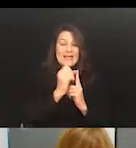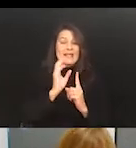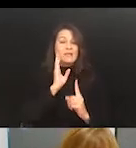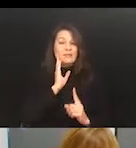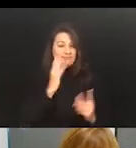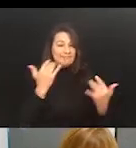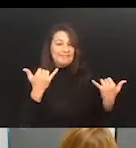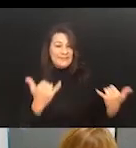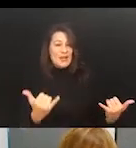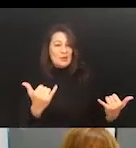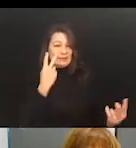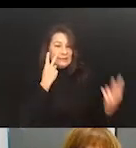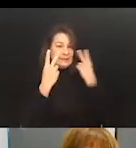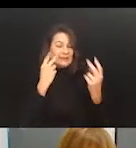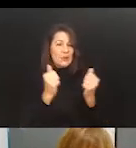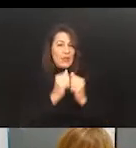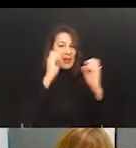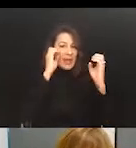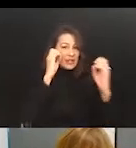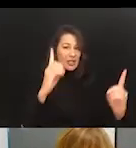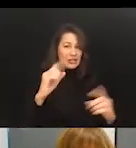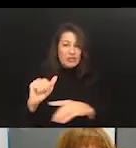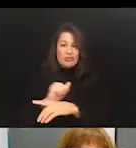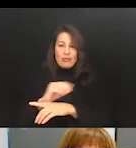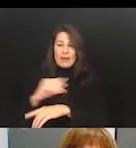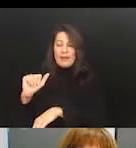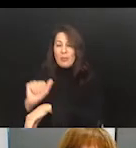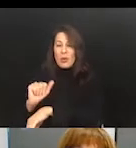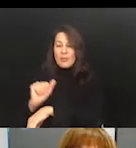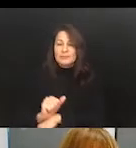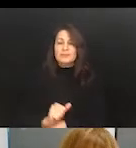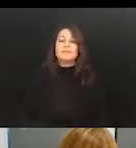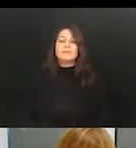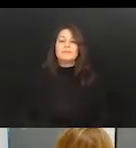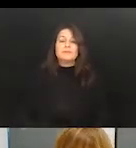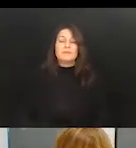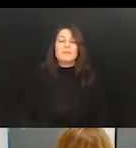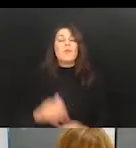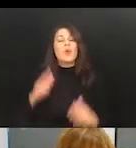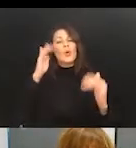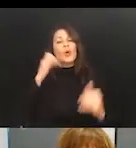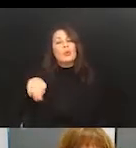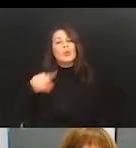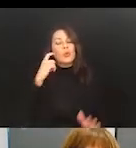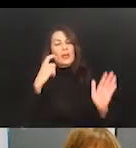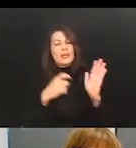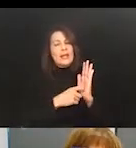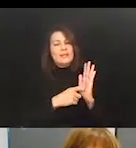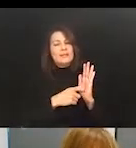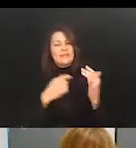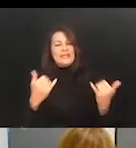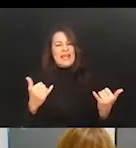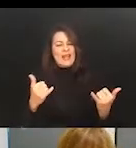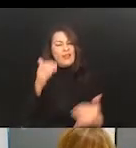training, and employment. We hope that this symposium today will help you recognize what the future of work may look like and the